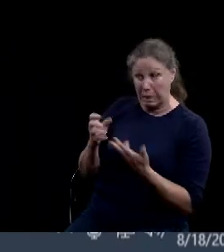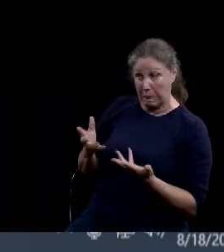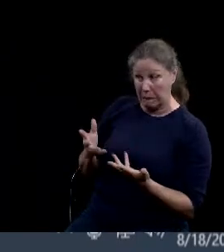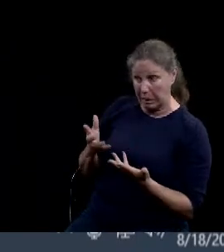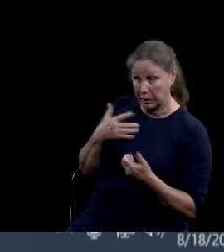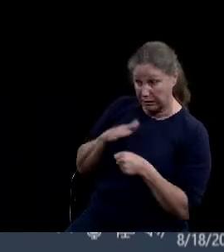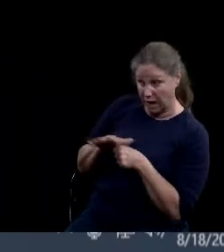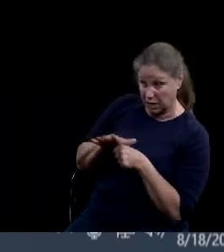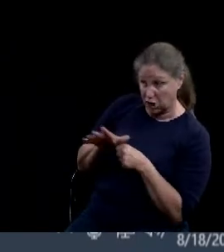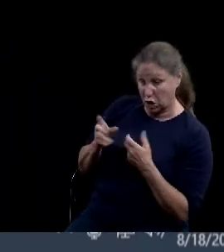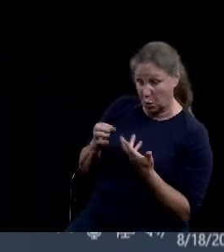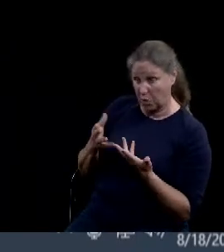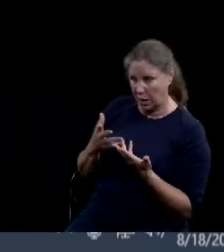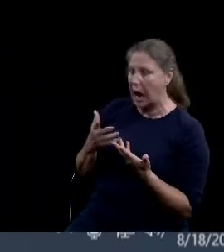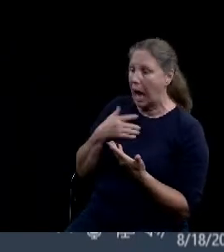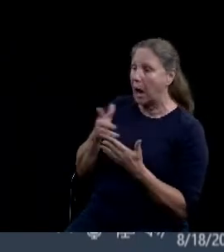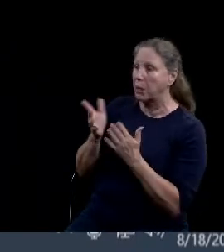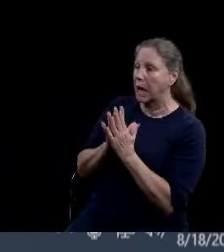session as well. Right.